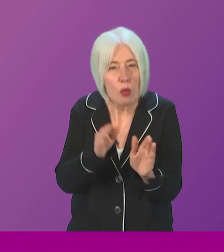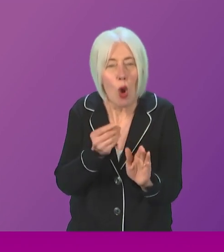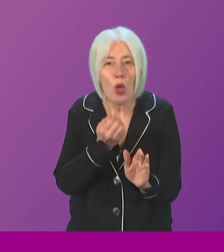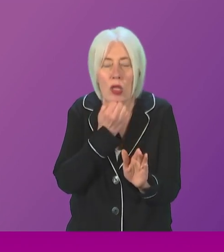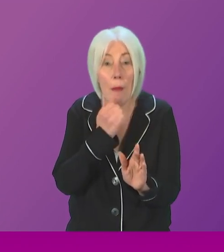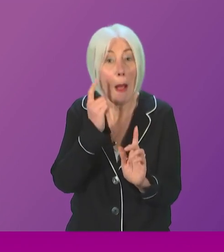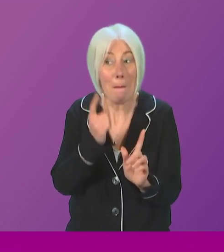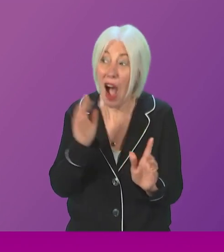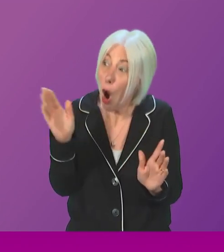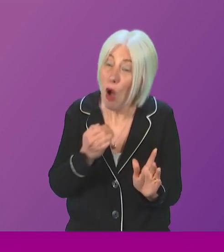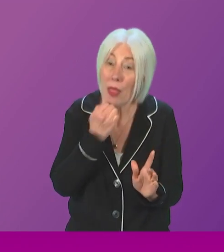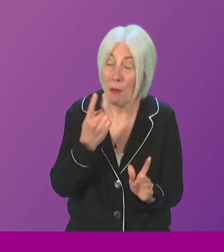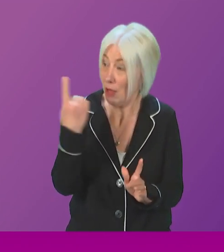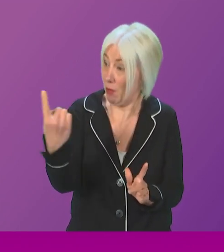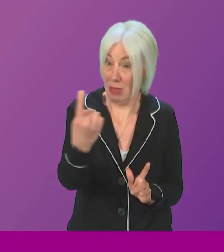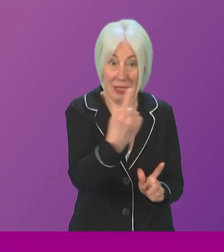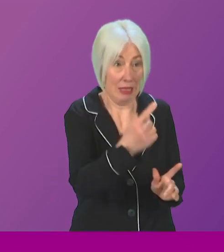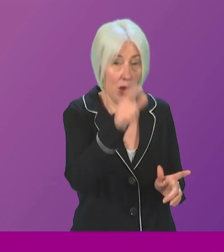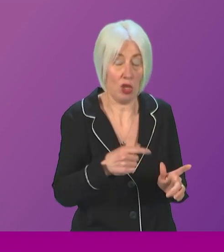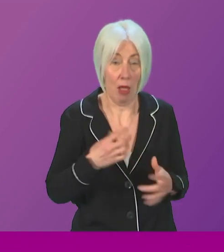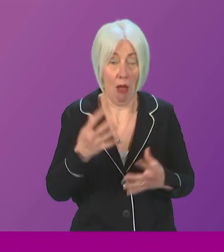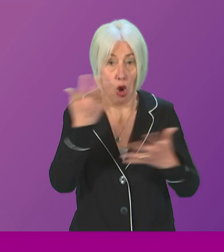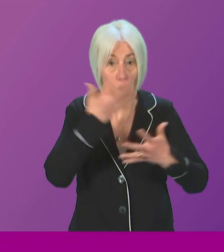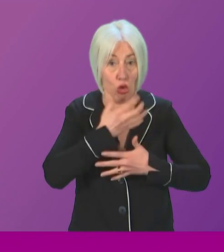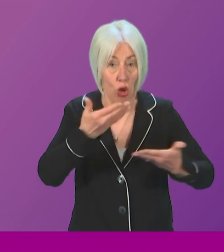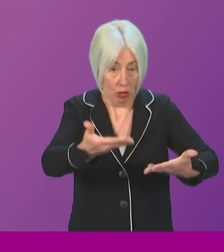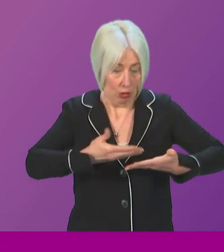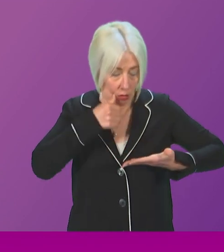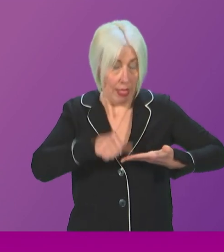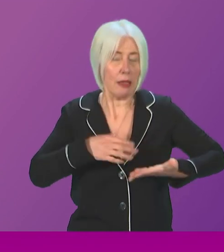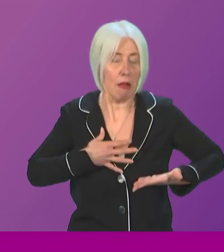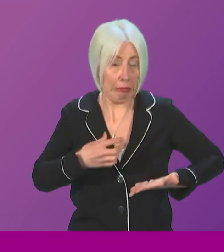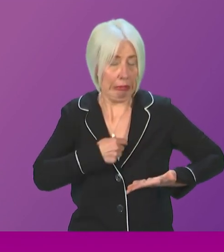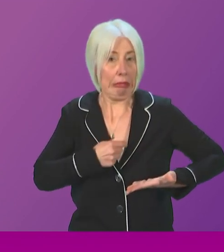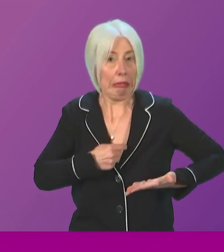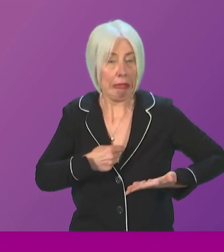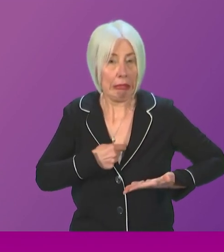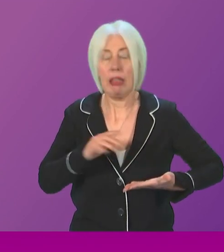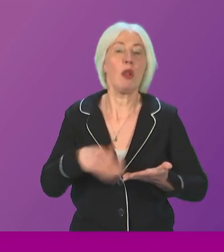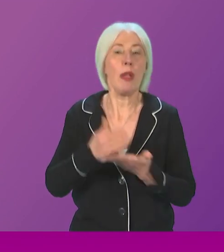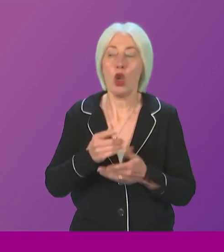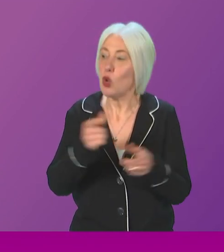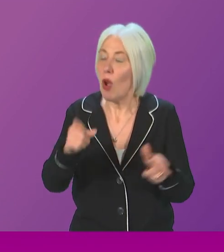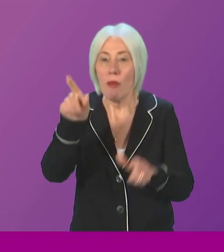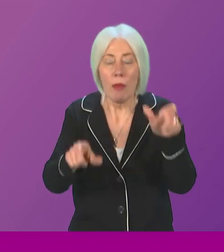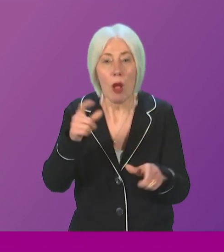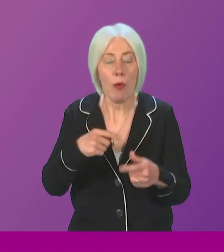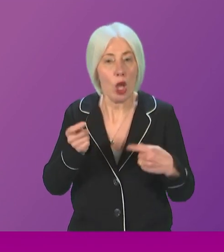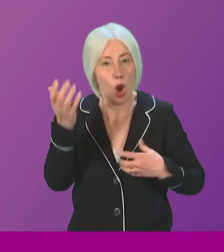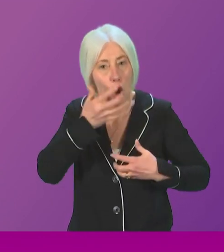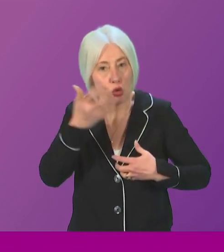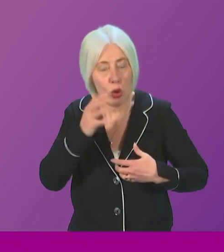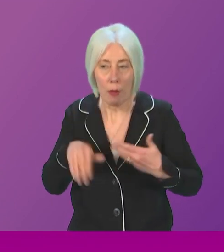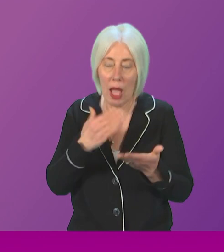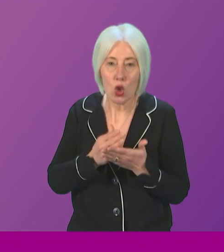number is a person who will no doubt be concerned when they receive a letter. So can the First Minister assure those with concerns that measures are in place to